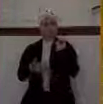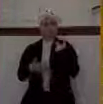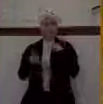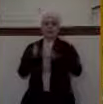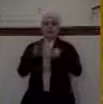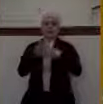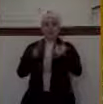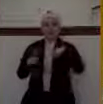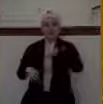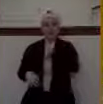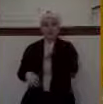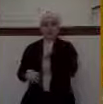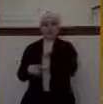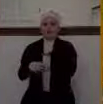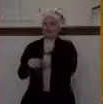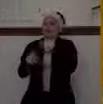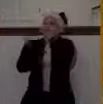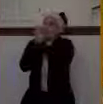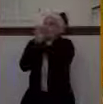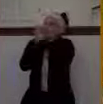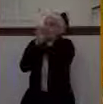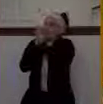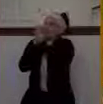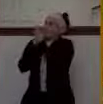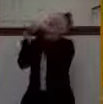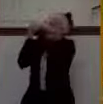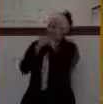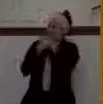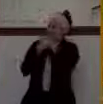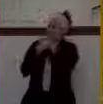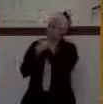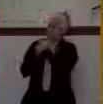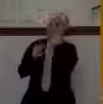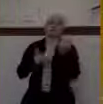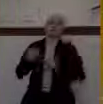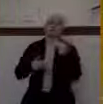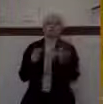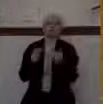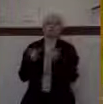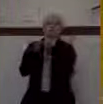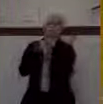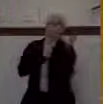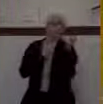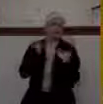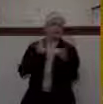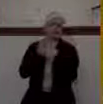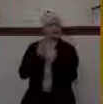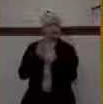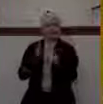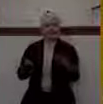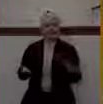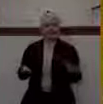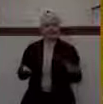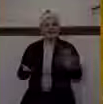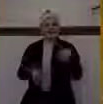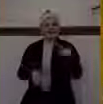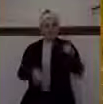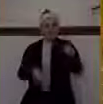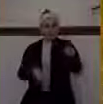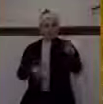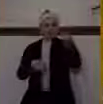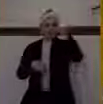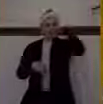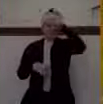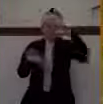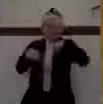bought Shishak off by giving him the vessels of the treasury of the temple. Now, normally